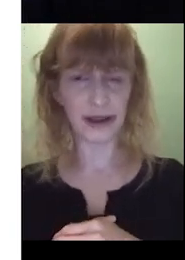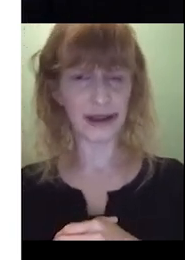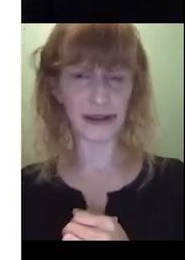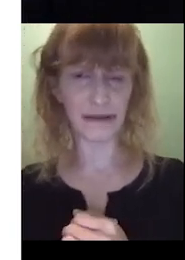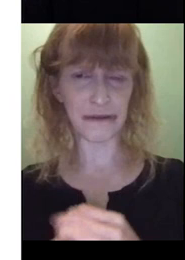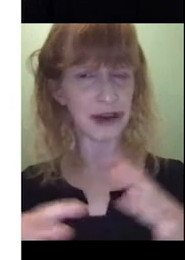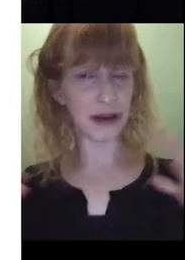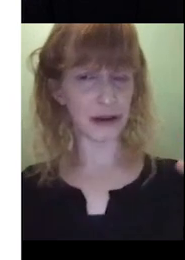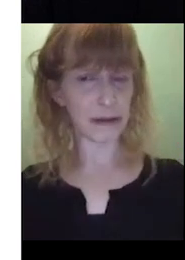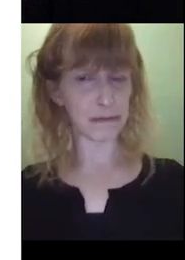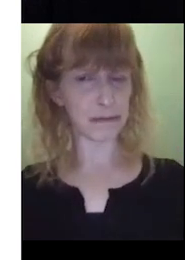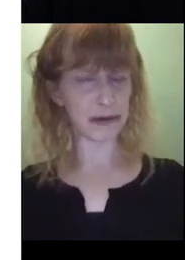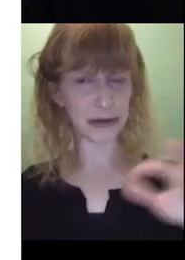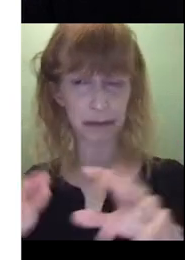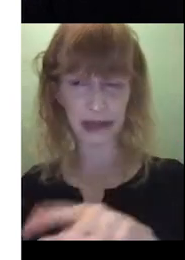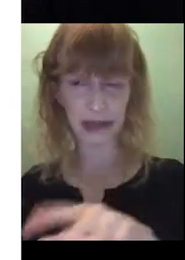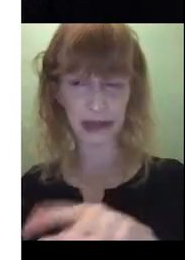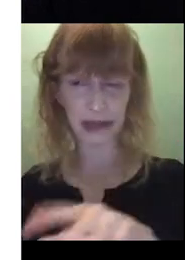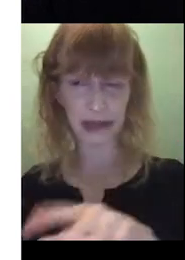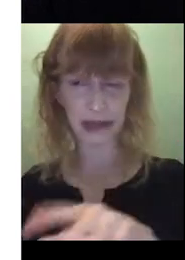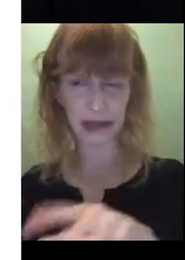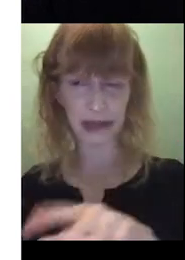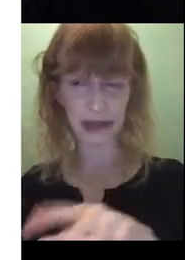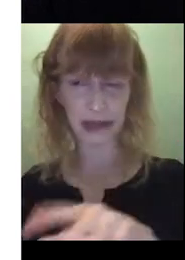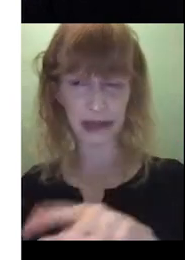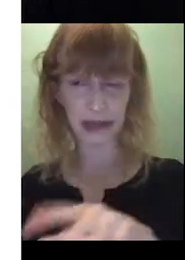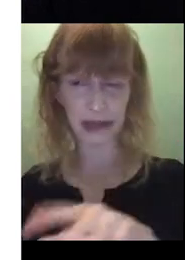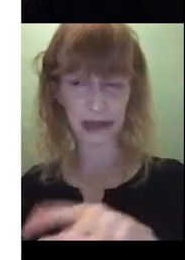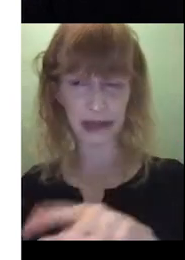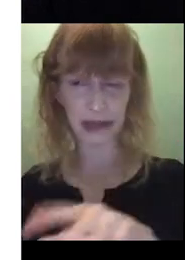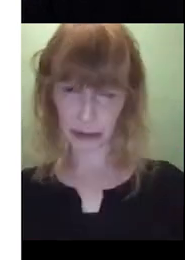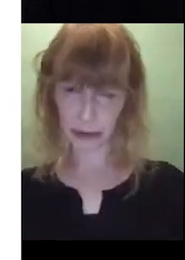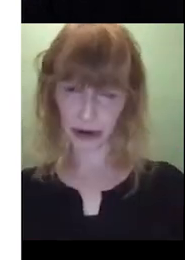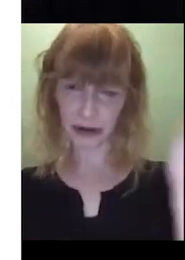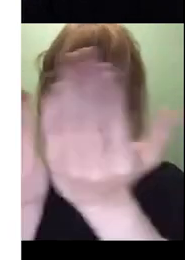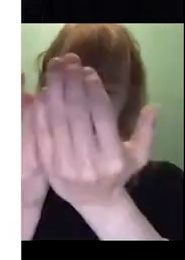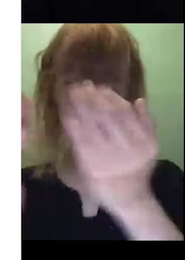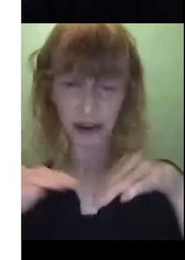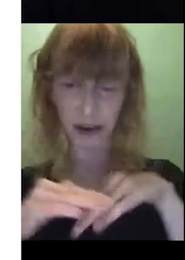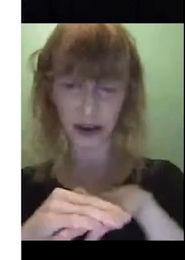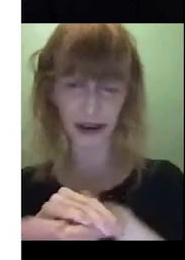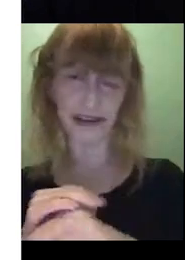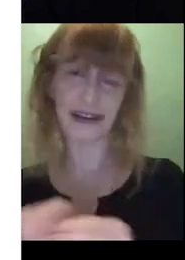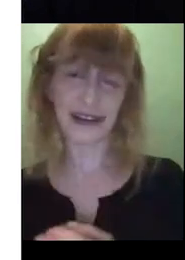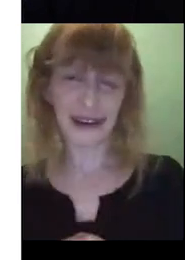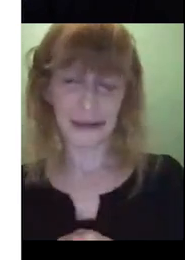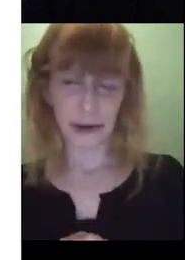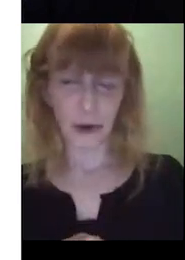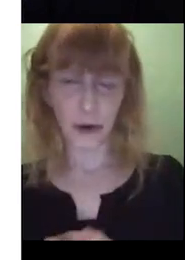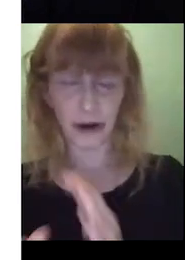oh, that's a very big piano. If it can fit a hippopotamus inside.